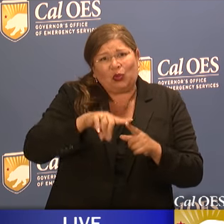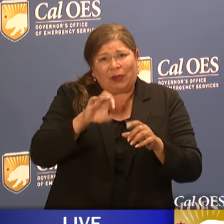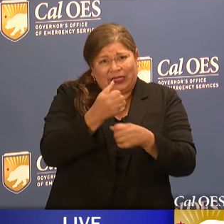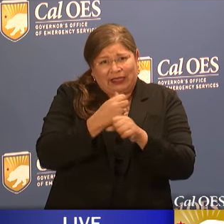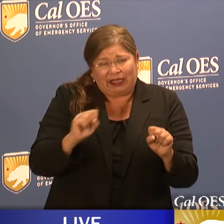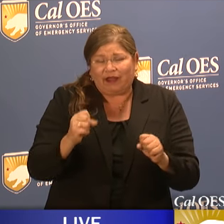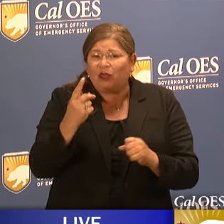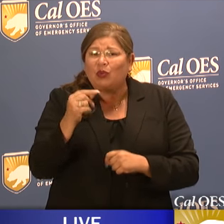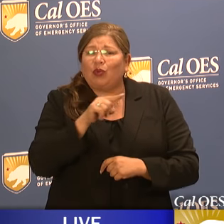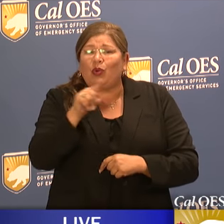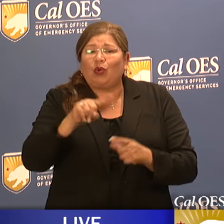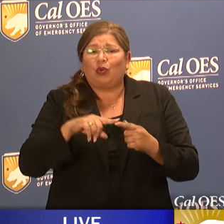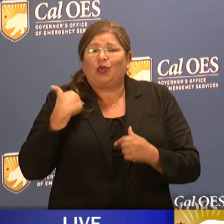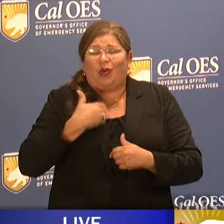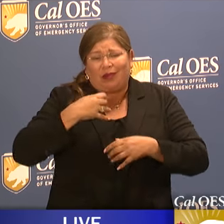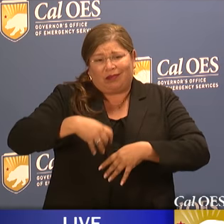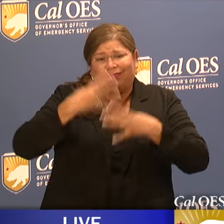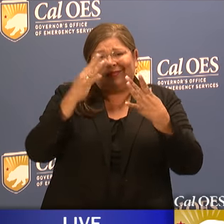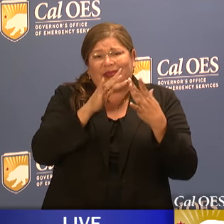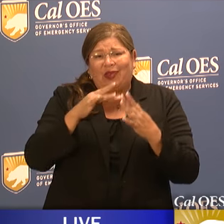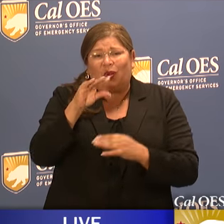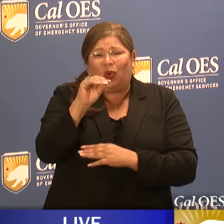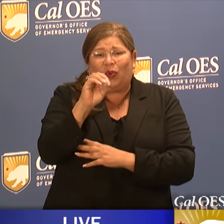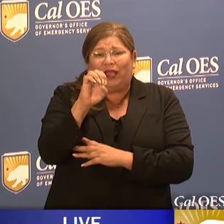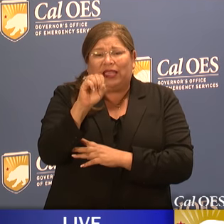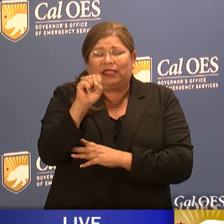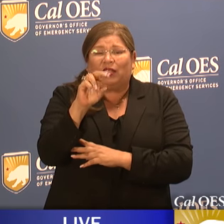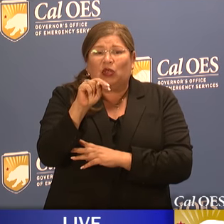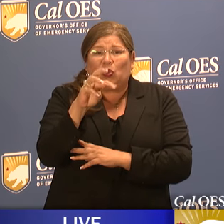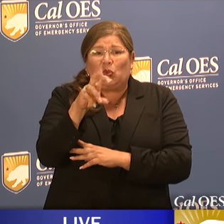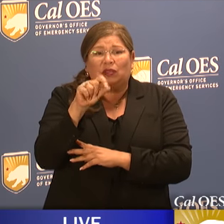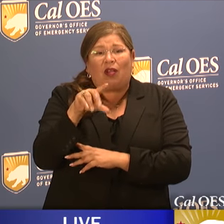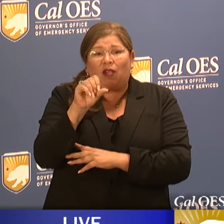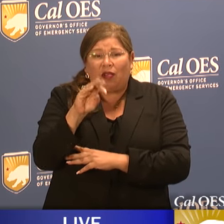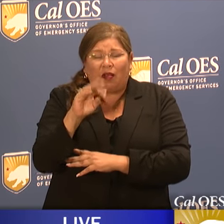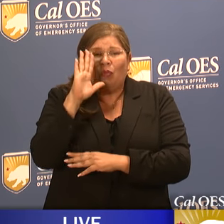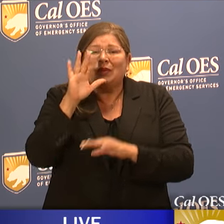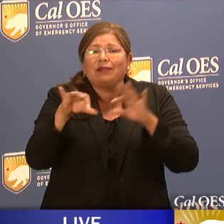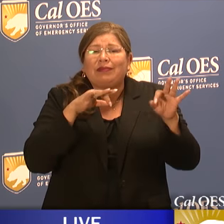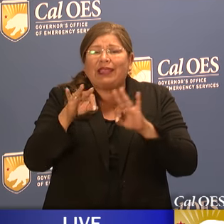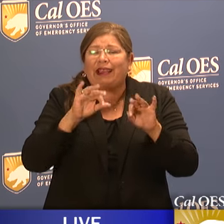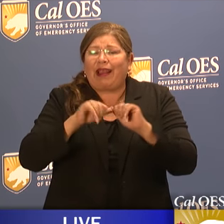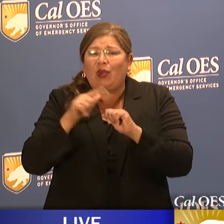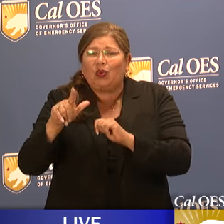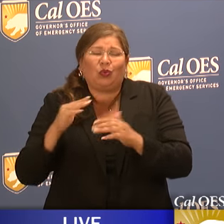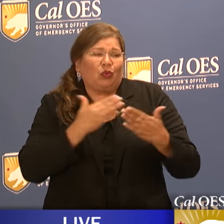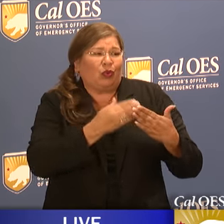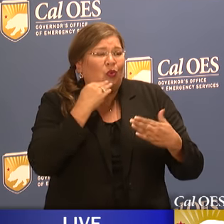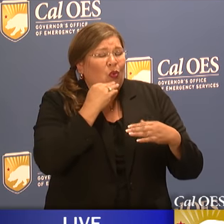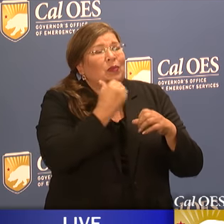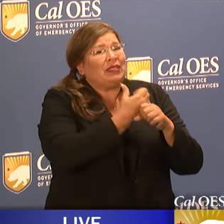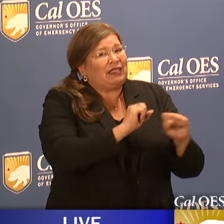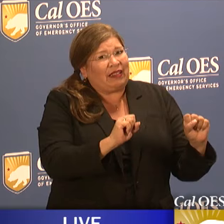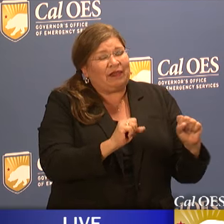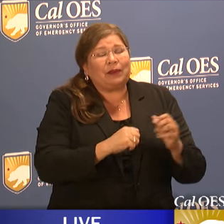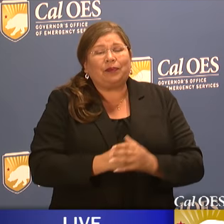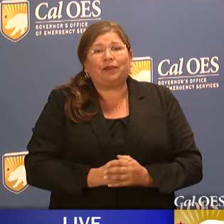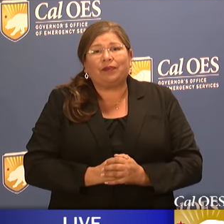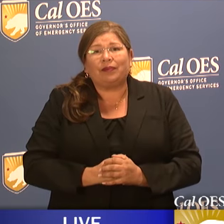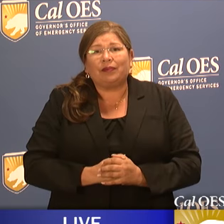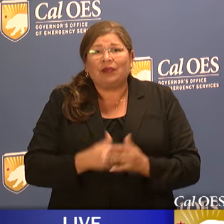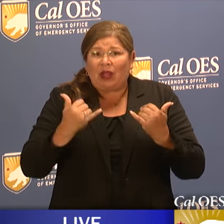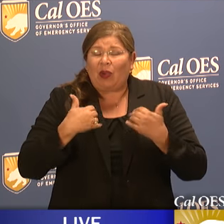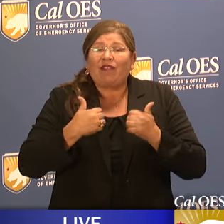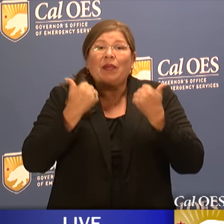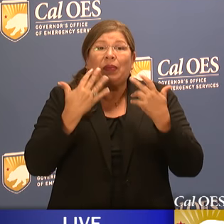on OESnews.com. You can read all about how to get home safely and the precautions to take as you get to head back home. There are still a lot of